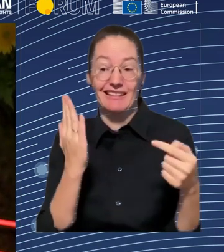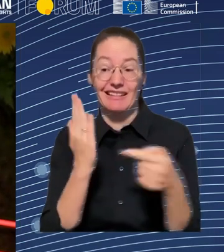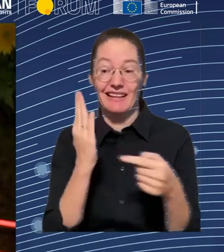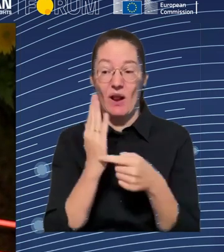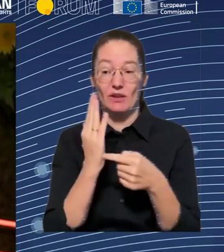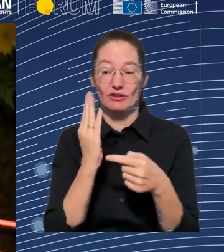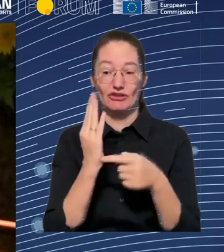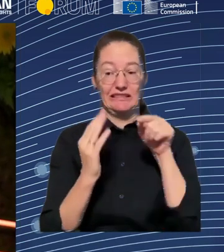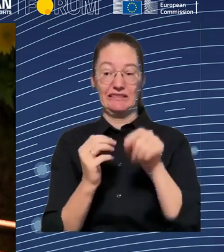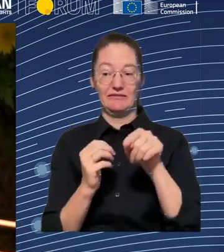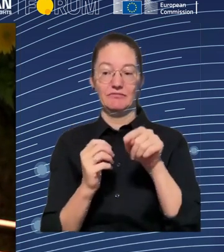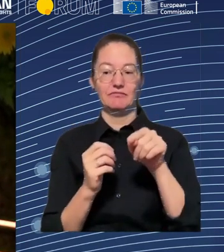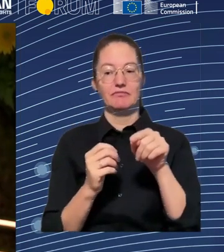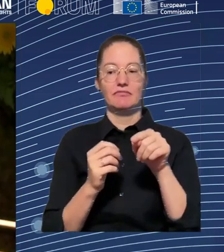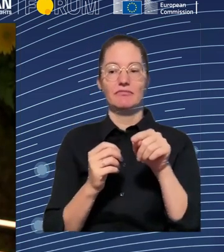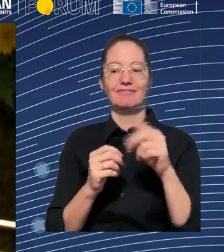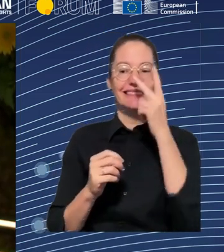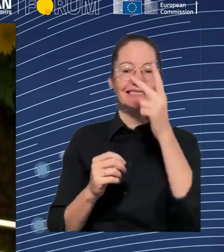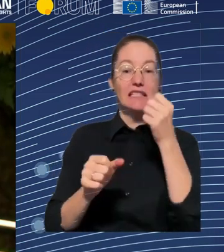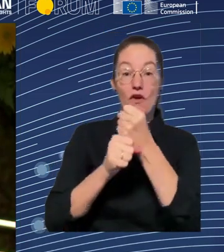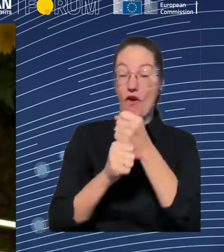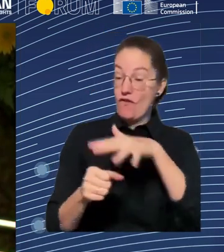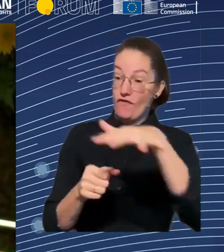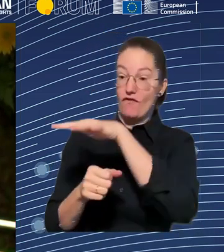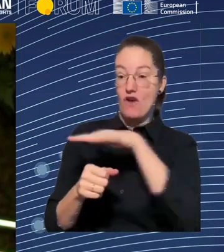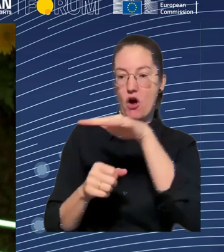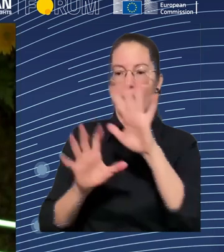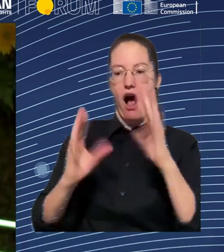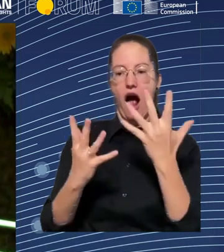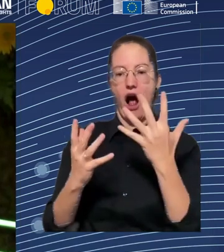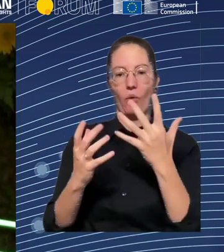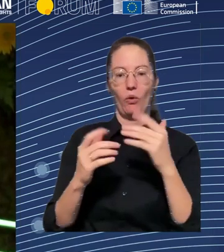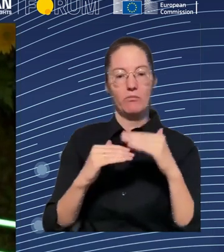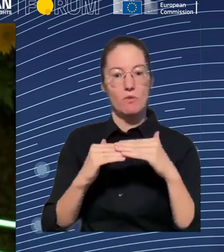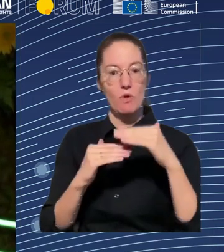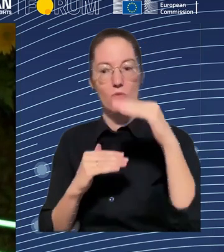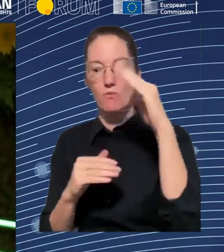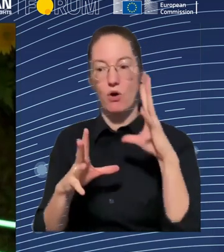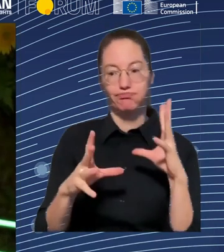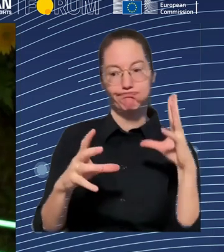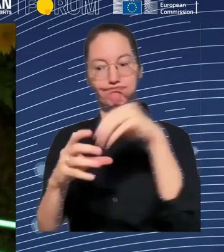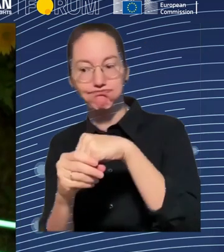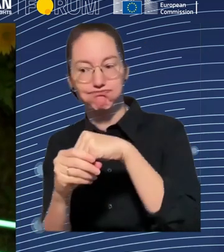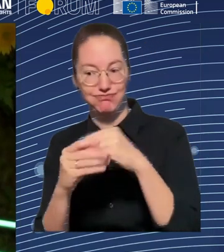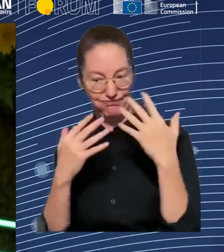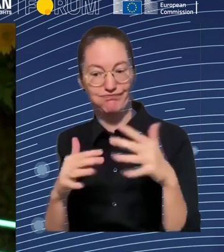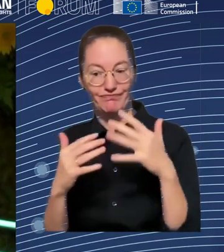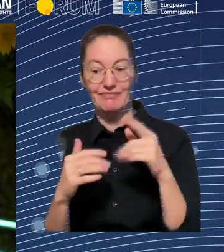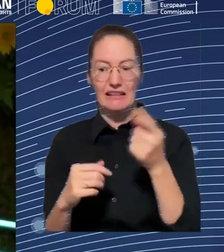the stage for, you the discussion then will take place also throughout the day with certain, you know, more specific